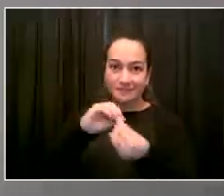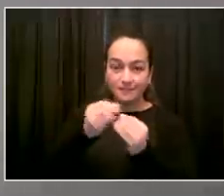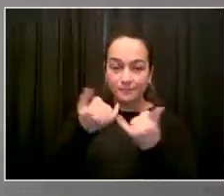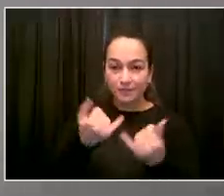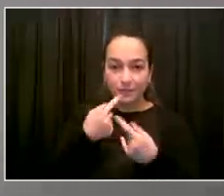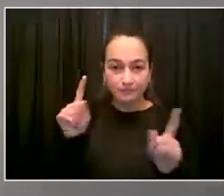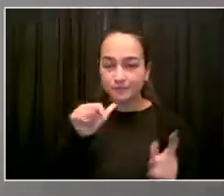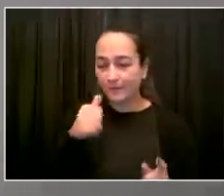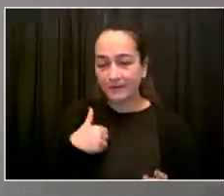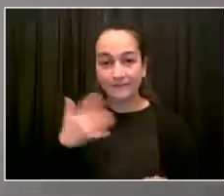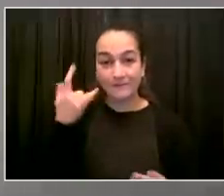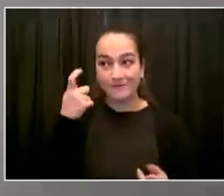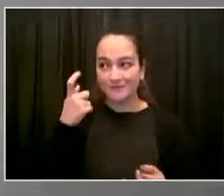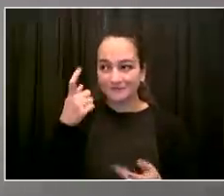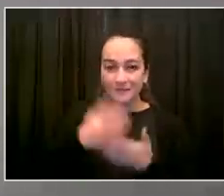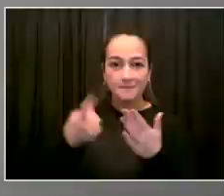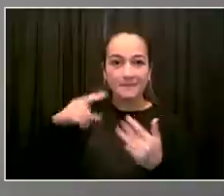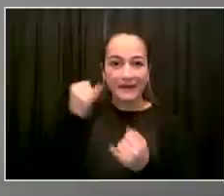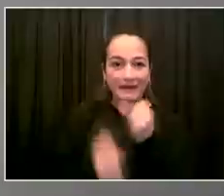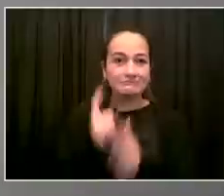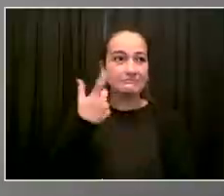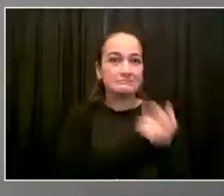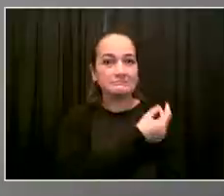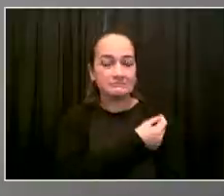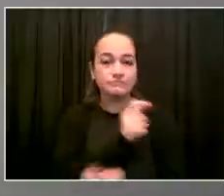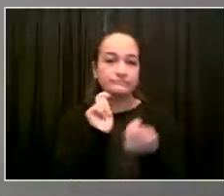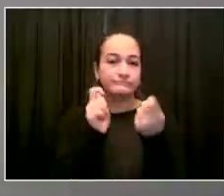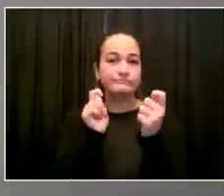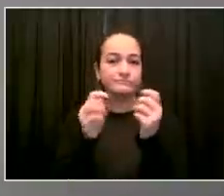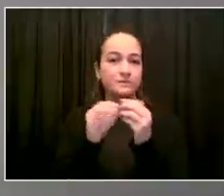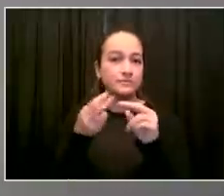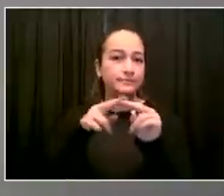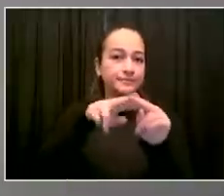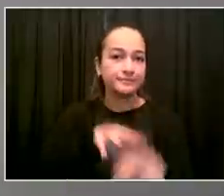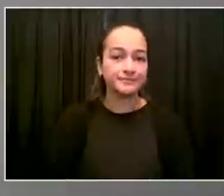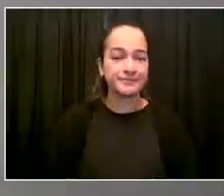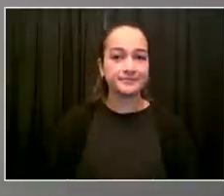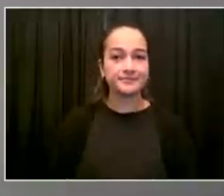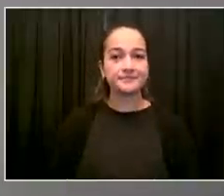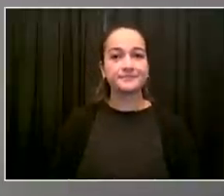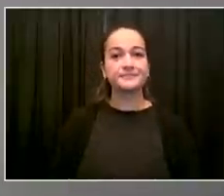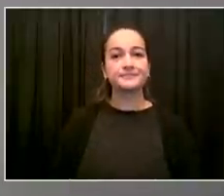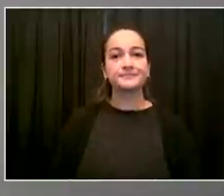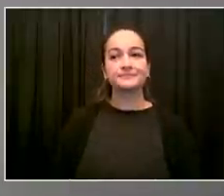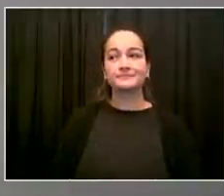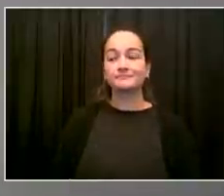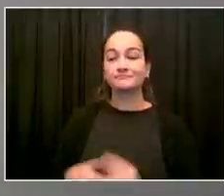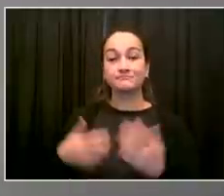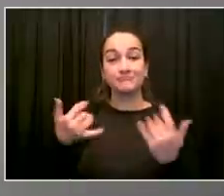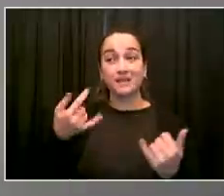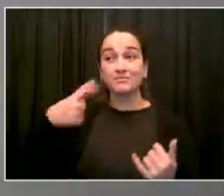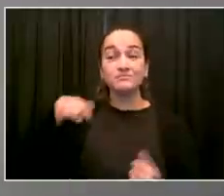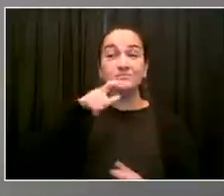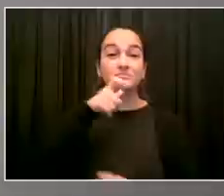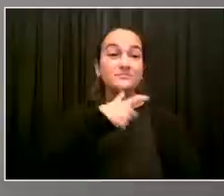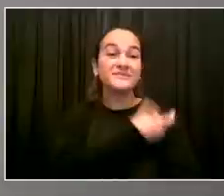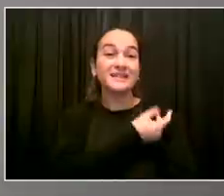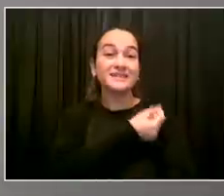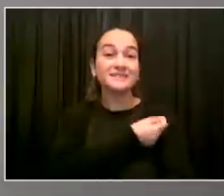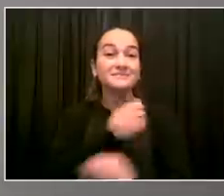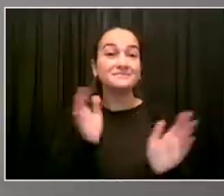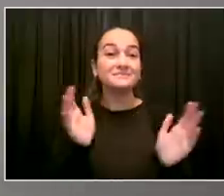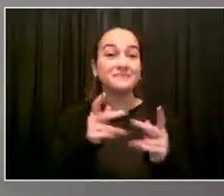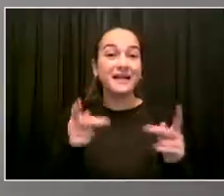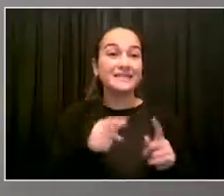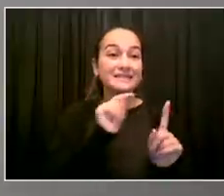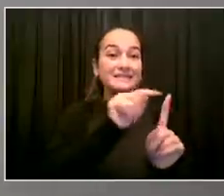will get vaccinated today so that they can come in for an afternoon shift or an evening shift. But going into